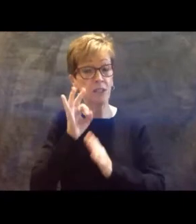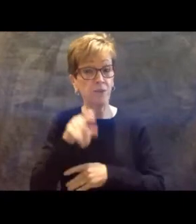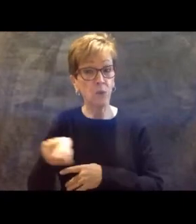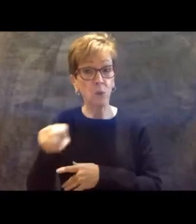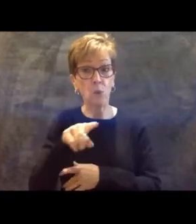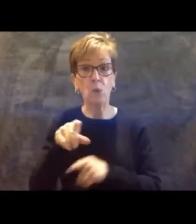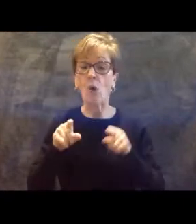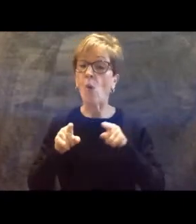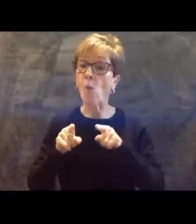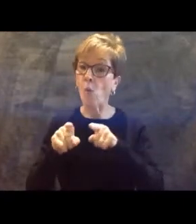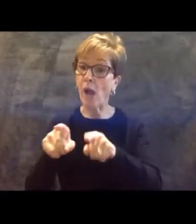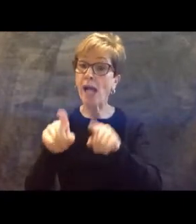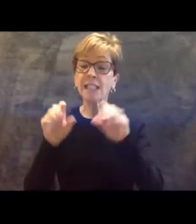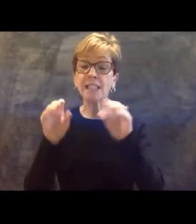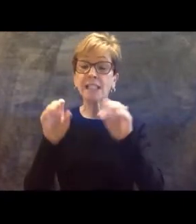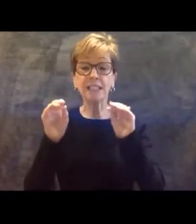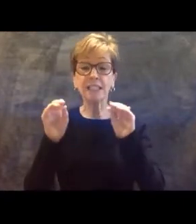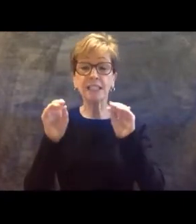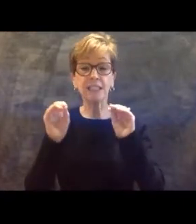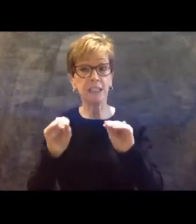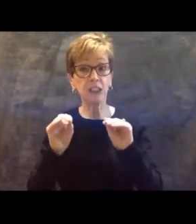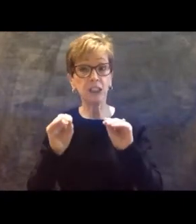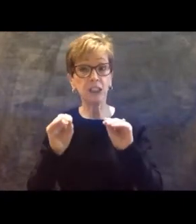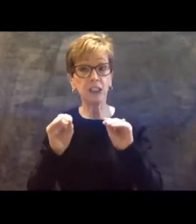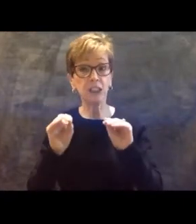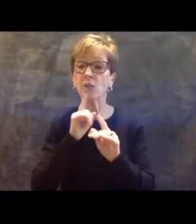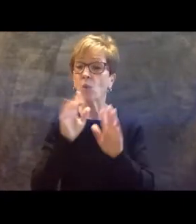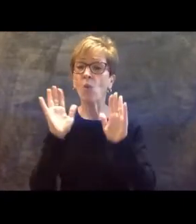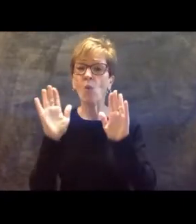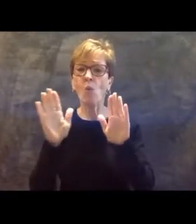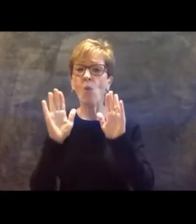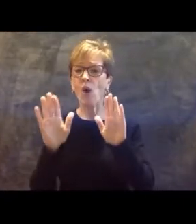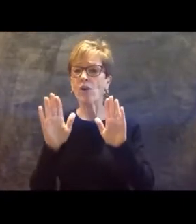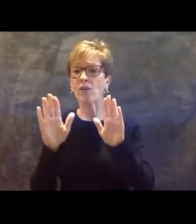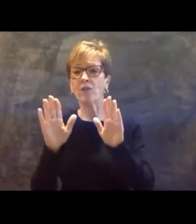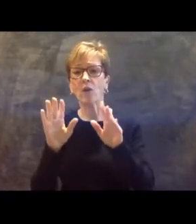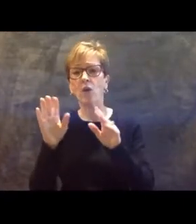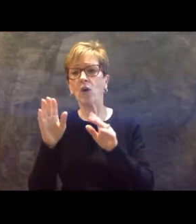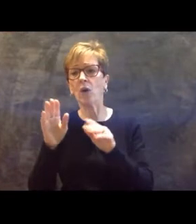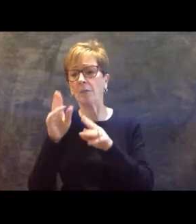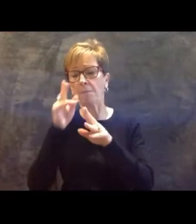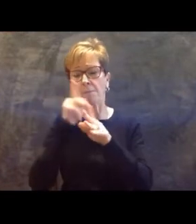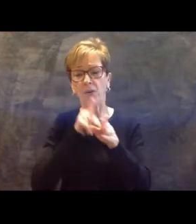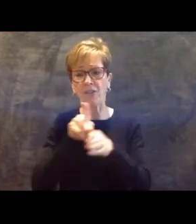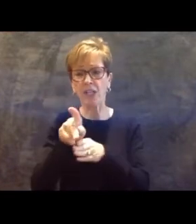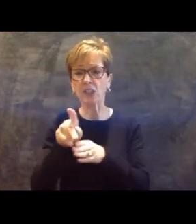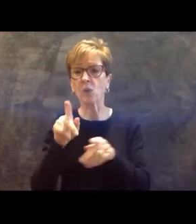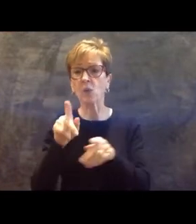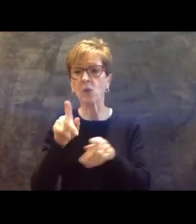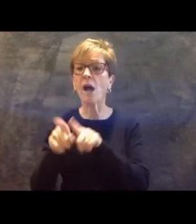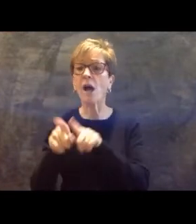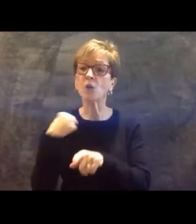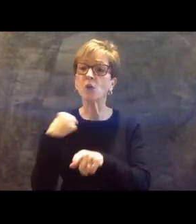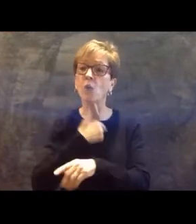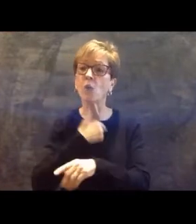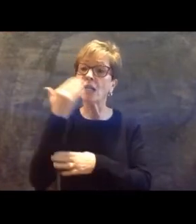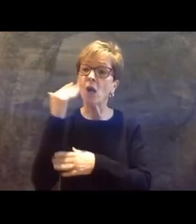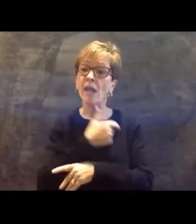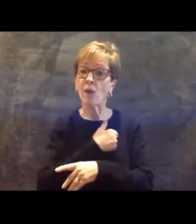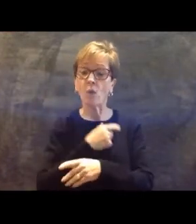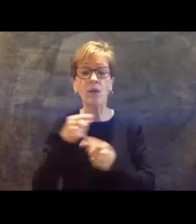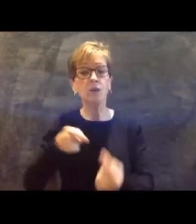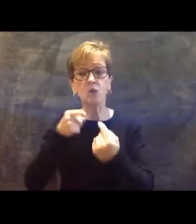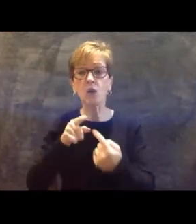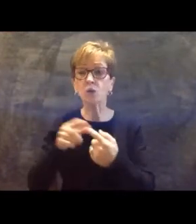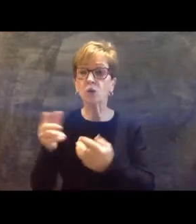is, as I've mentioned, a wonderful and noble profession, we also know that we struggle with recruiting new students to enter this